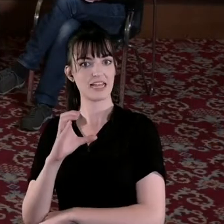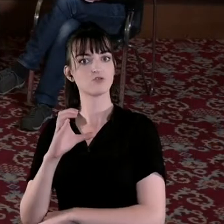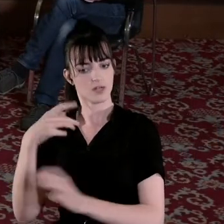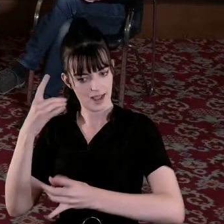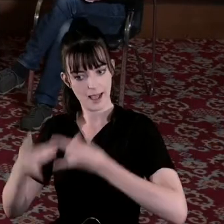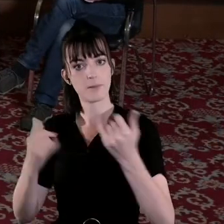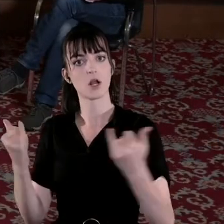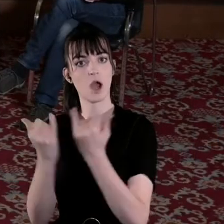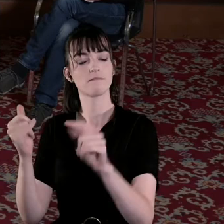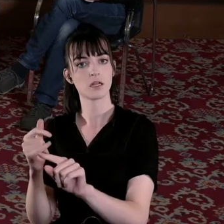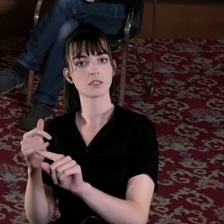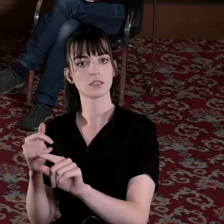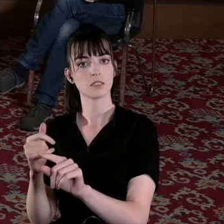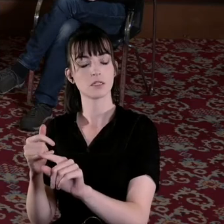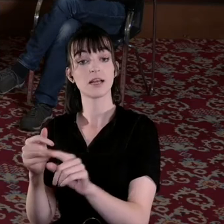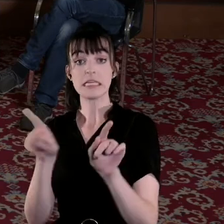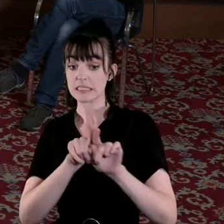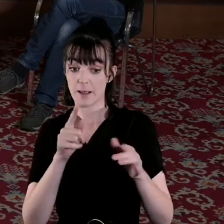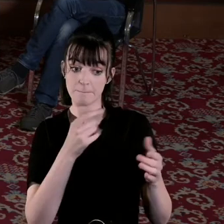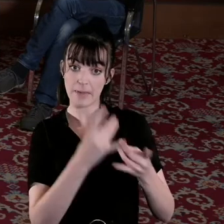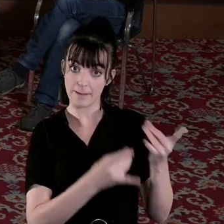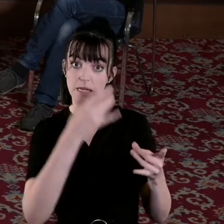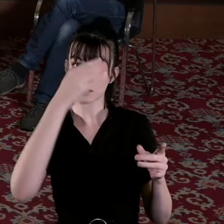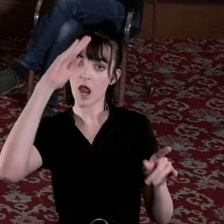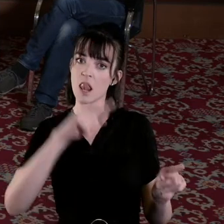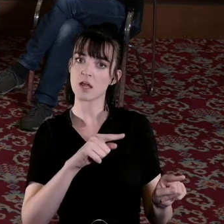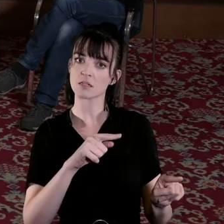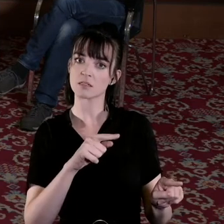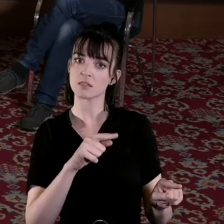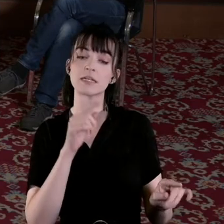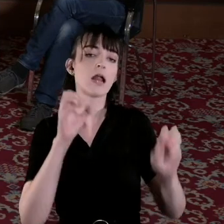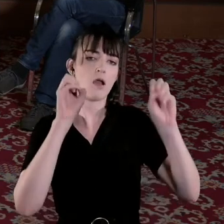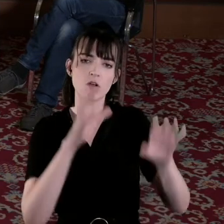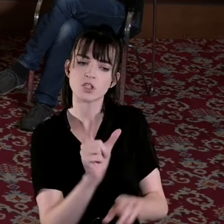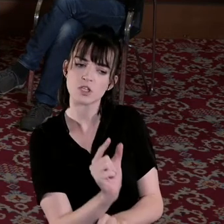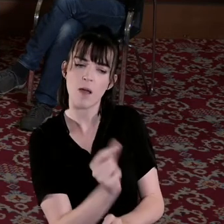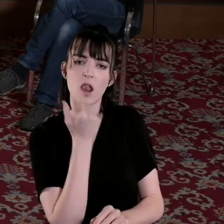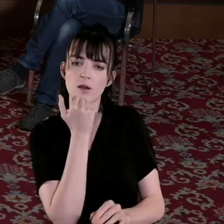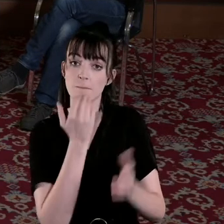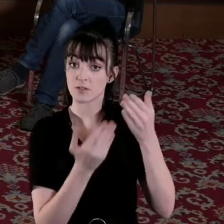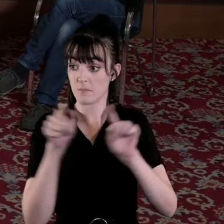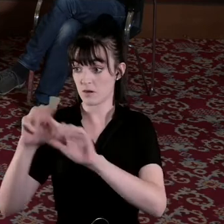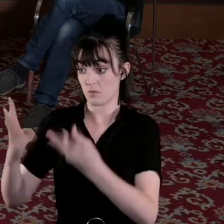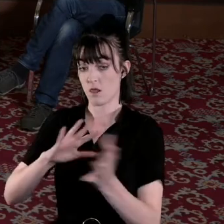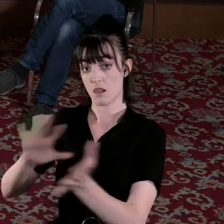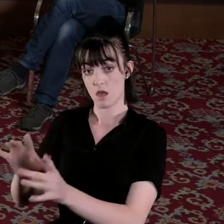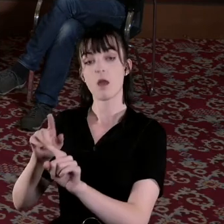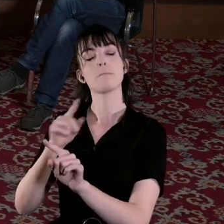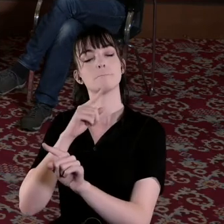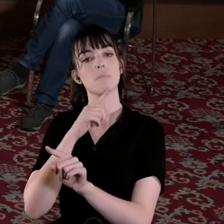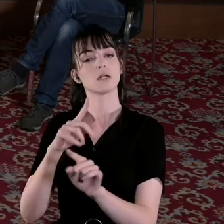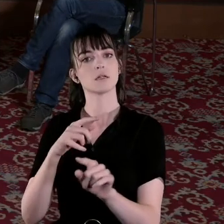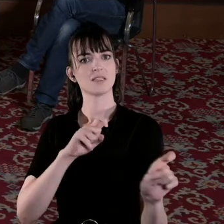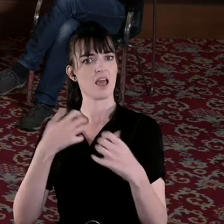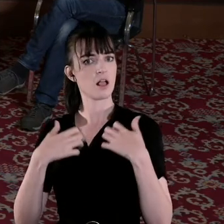conflict and it was happening in Ireland on a much much much much smaller scale but still in all I do find that sort of